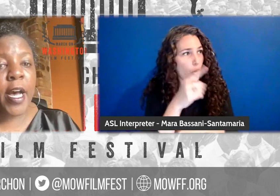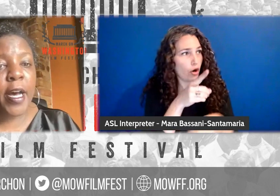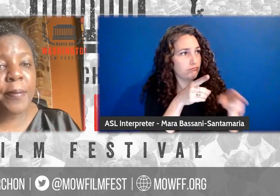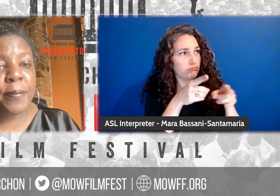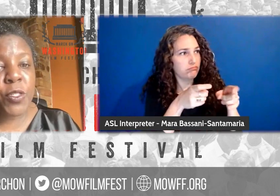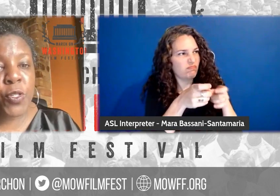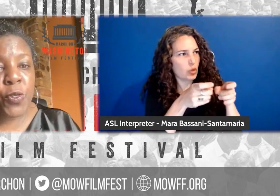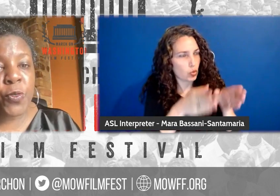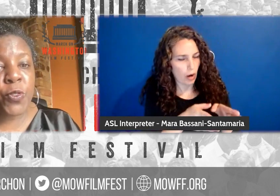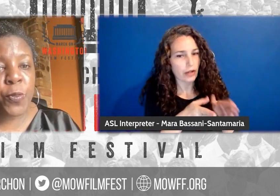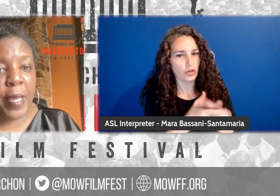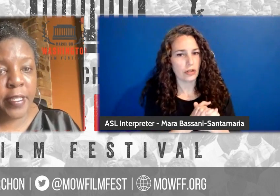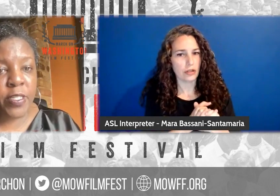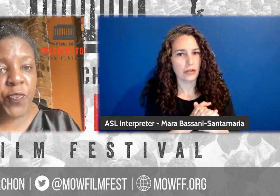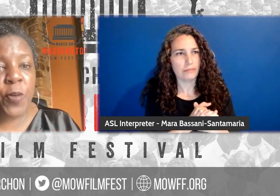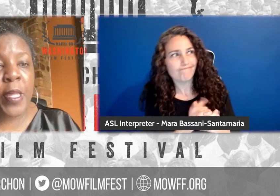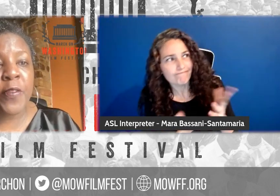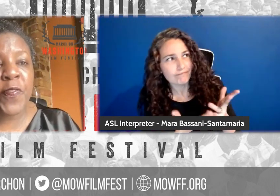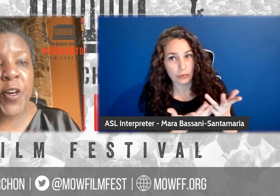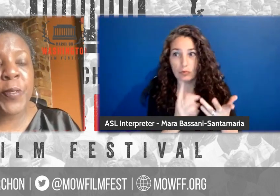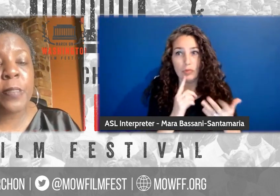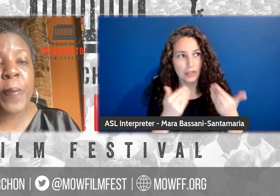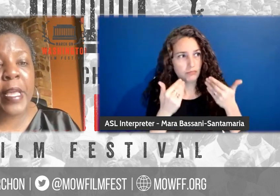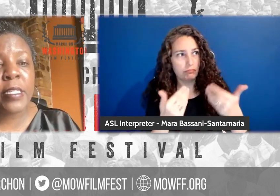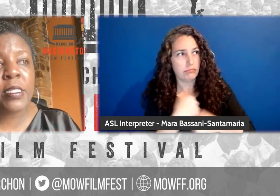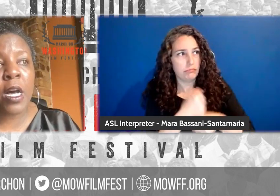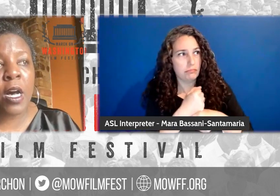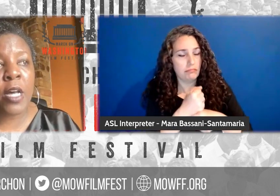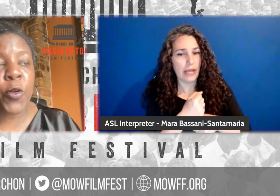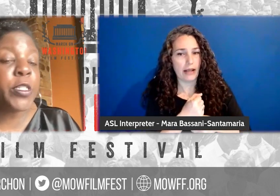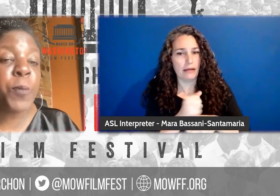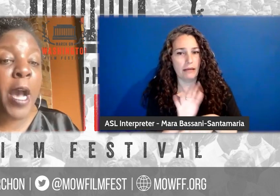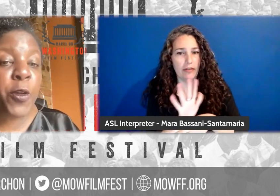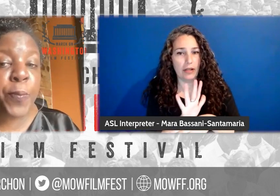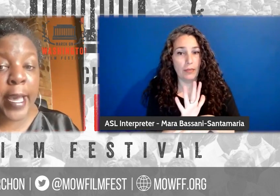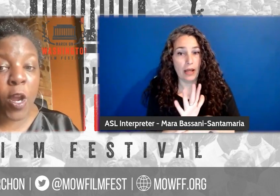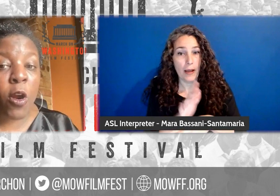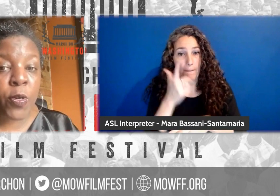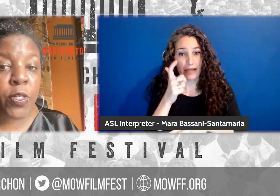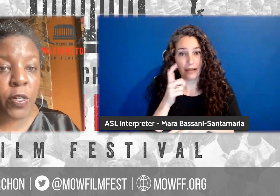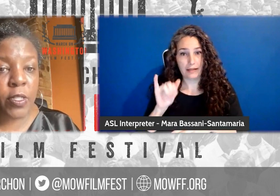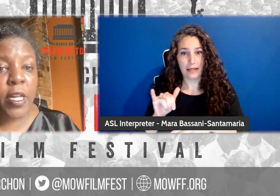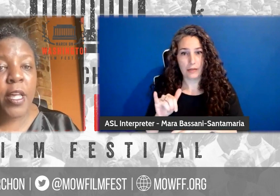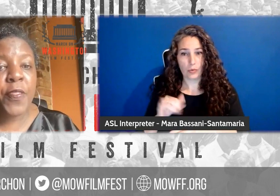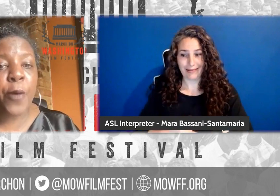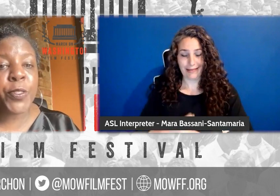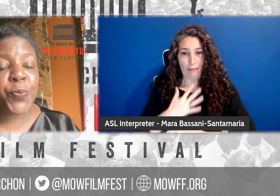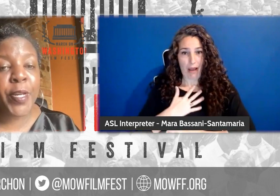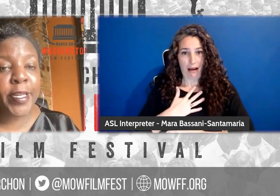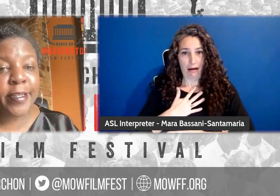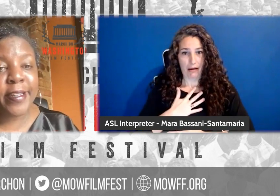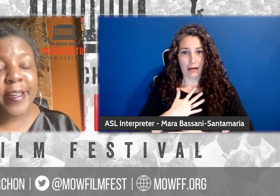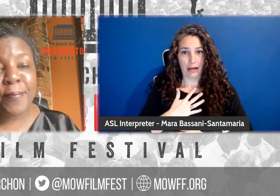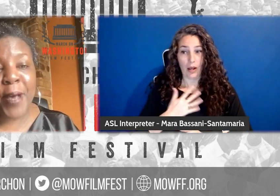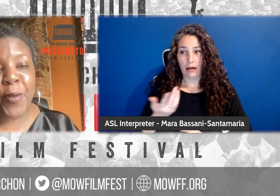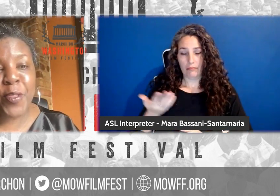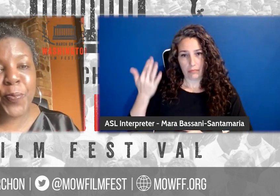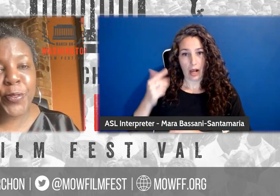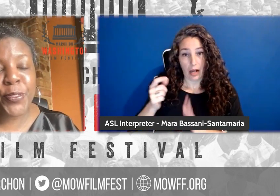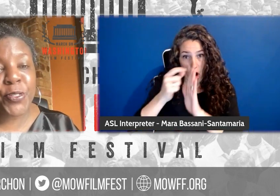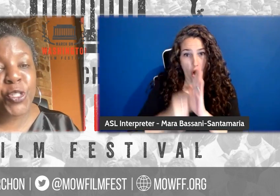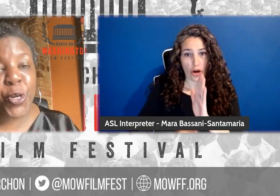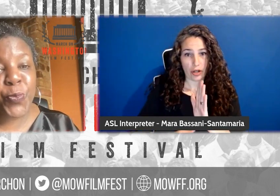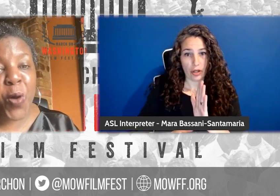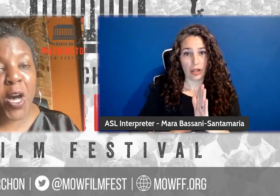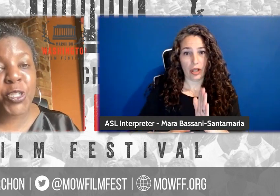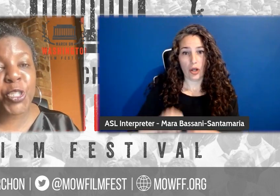to make this film. The film is based on or inspired by an article that was written by one of